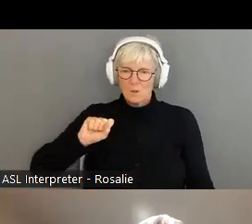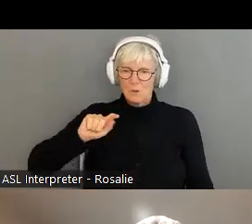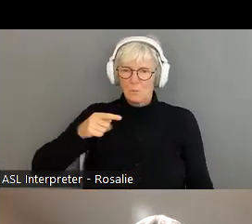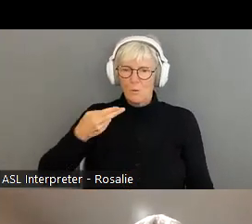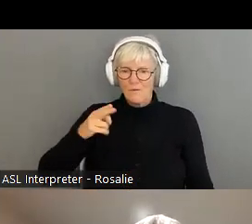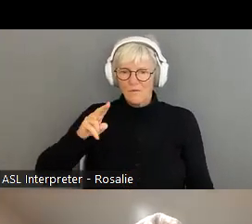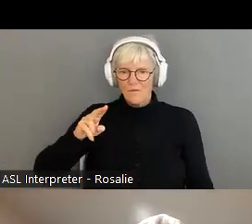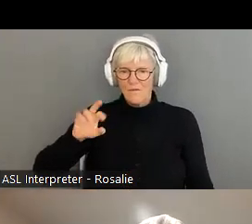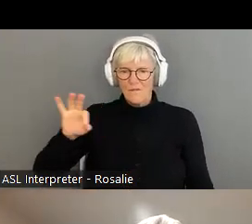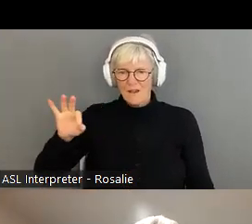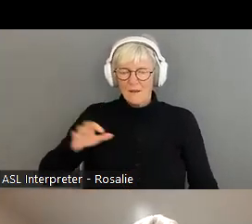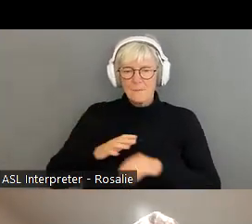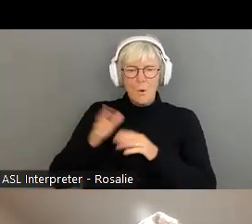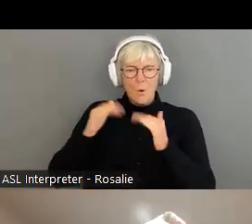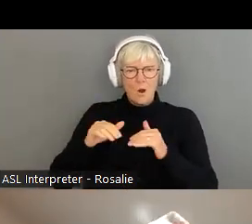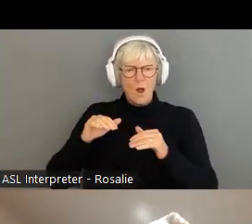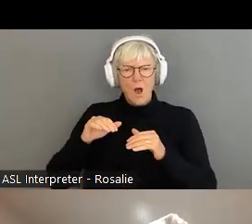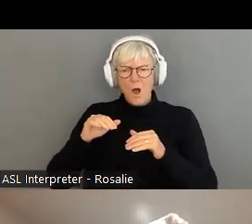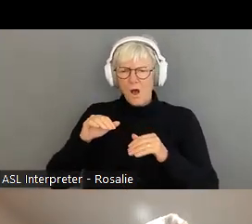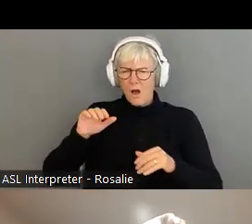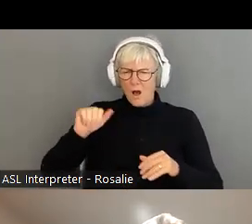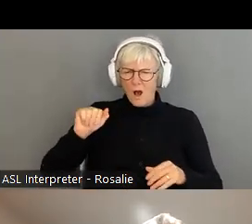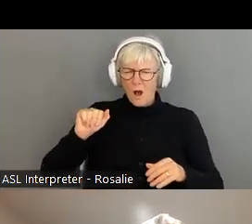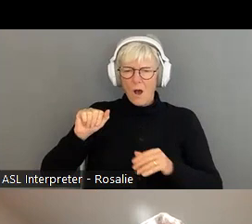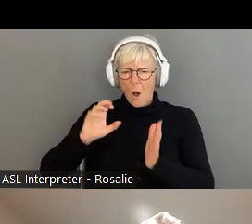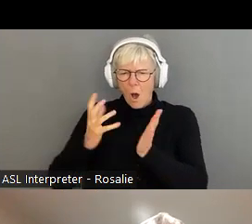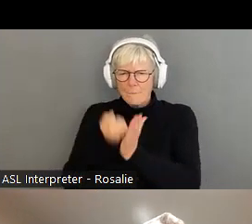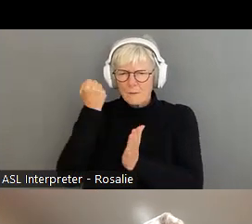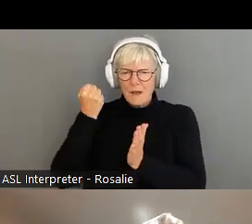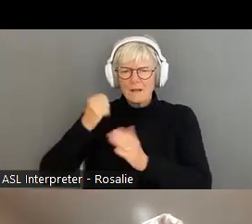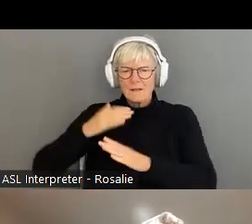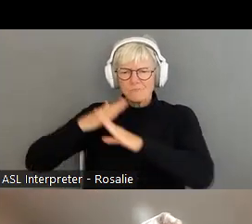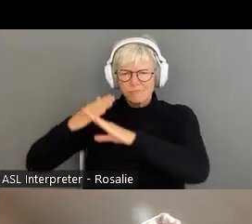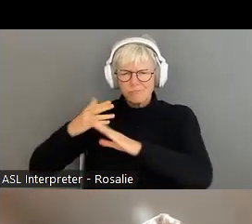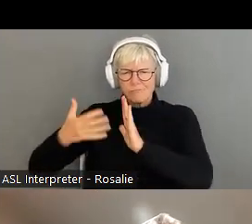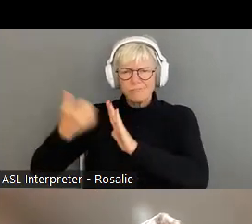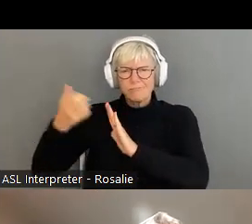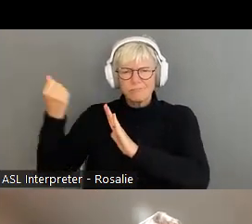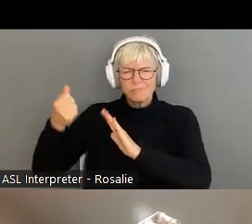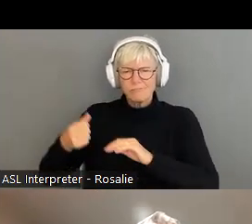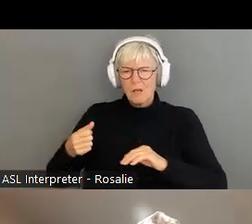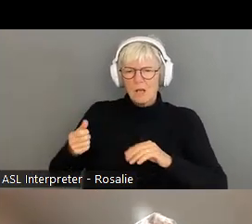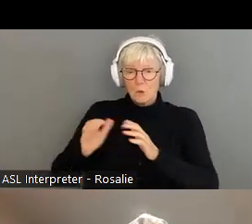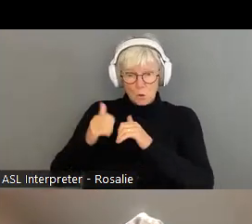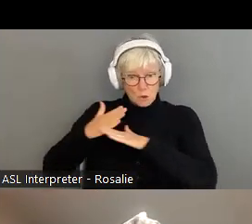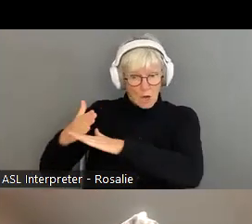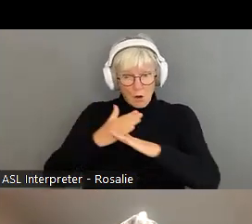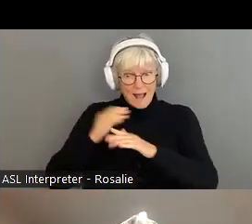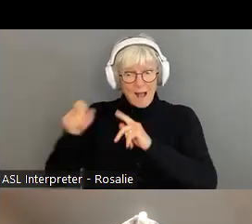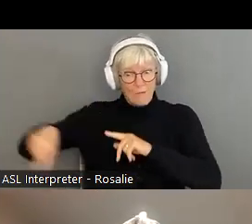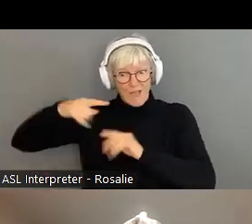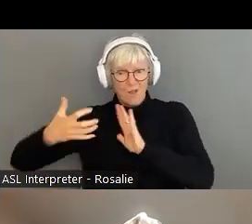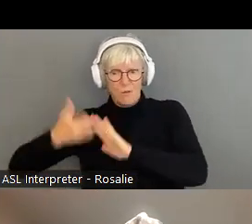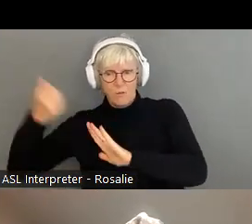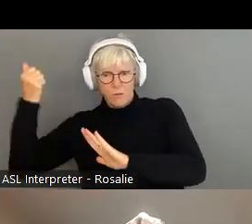optimization, which is another big one. We really wanted to focus on sharing that information with the public to know, you know, if you know what tools